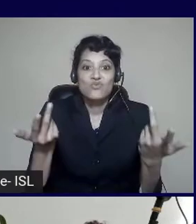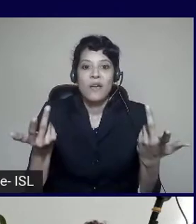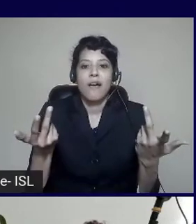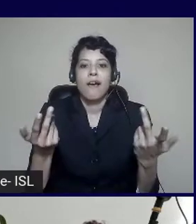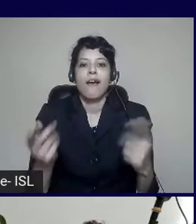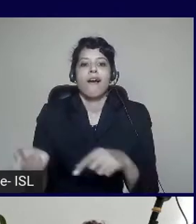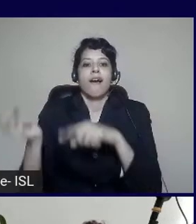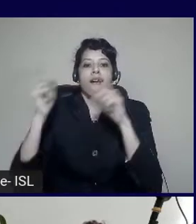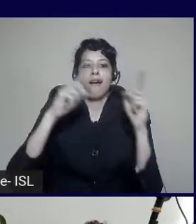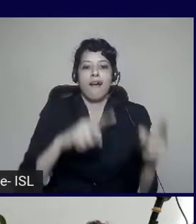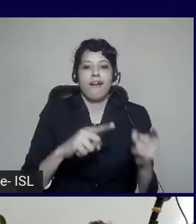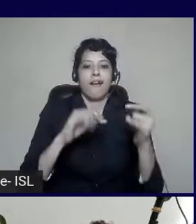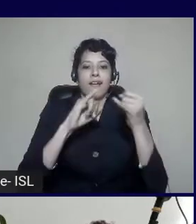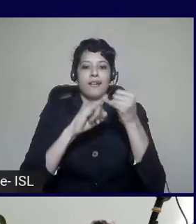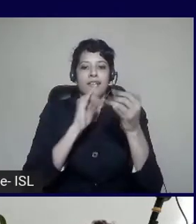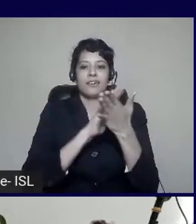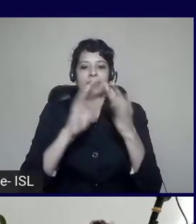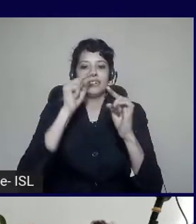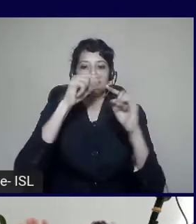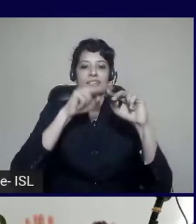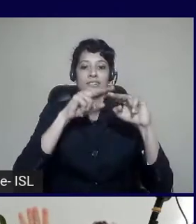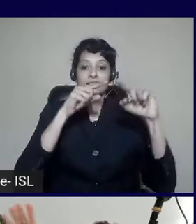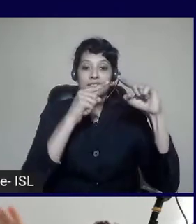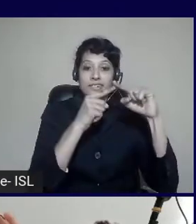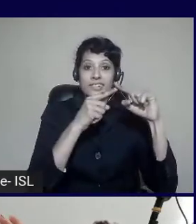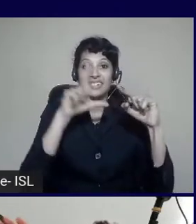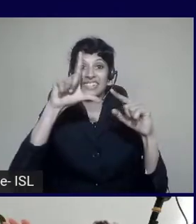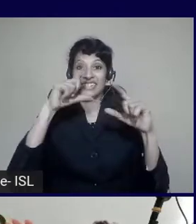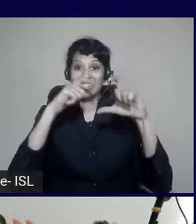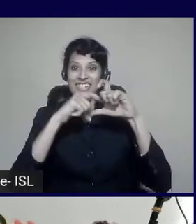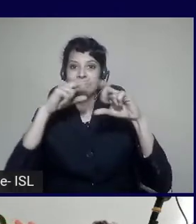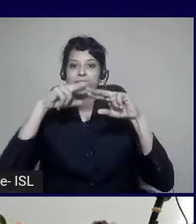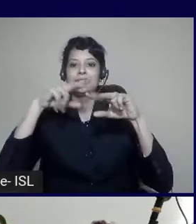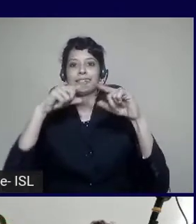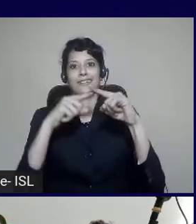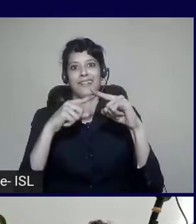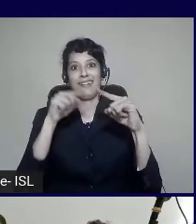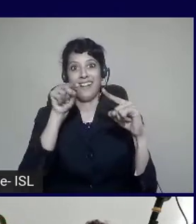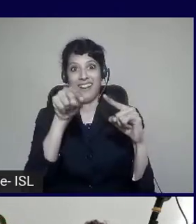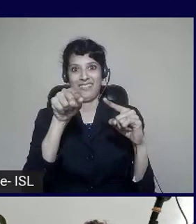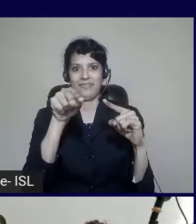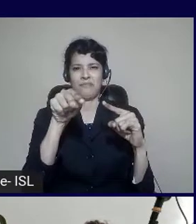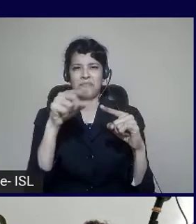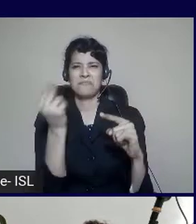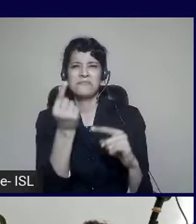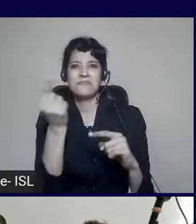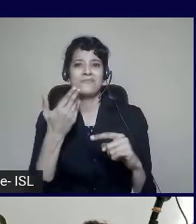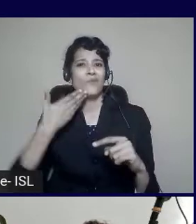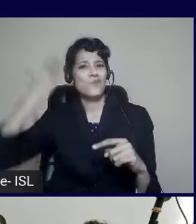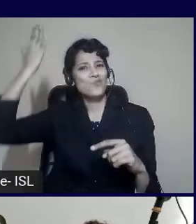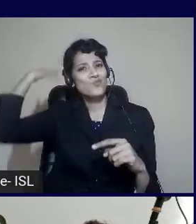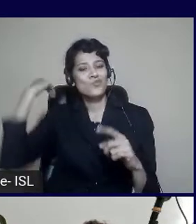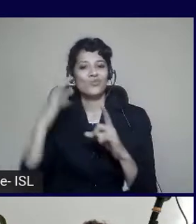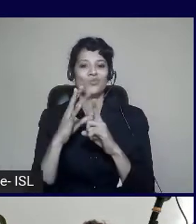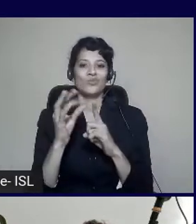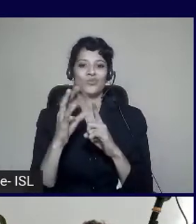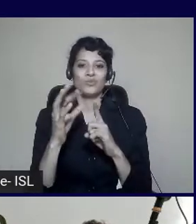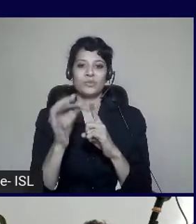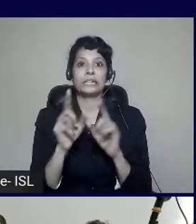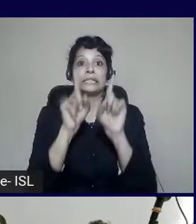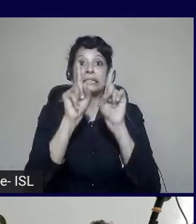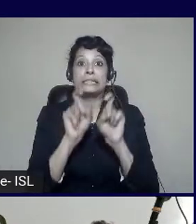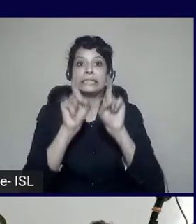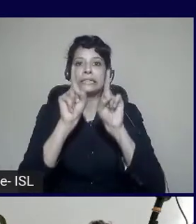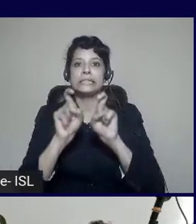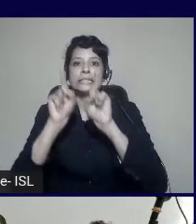movement is actually a very old movement, even from the 60s, called a test-first development. And it even comes